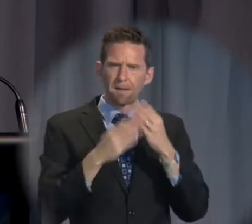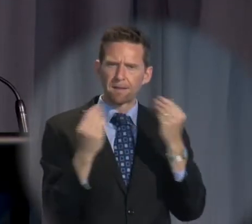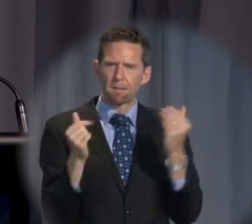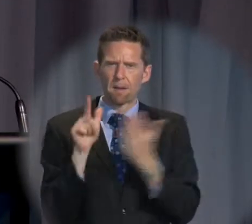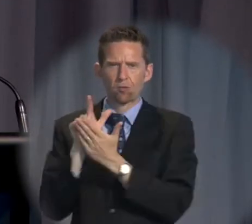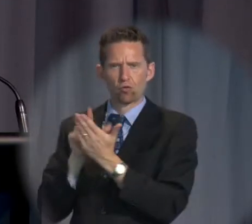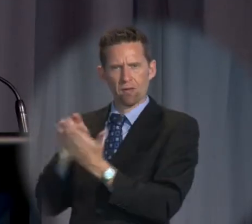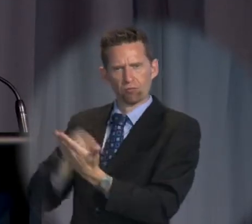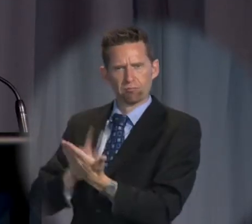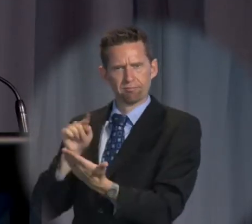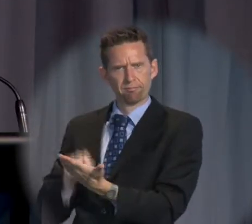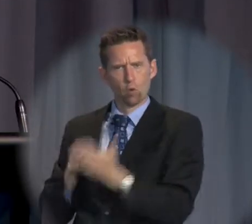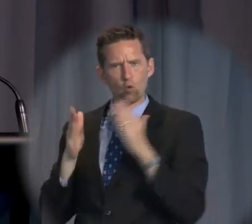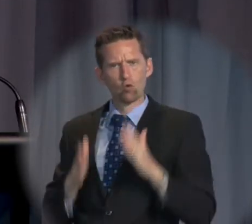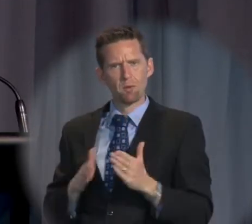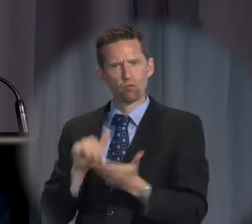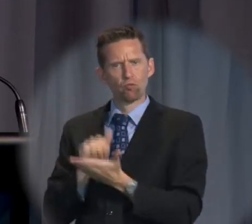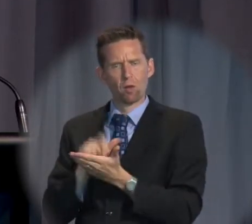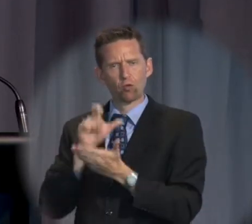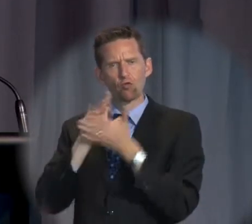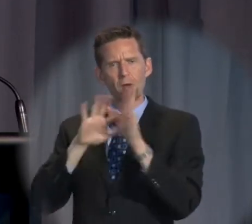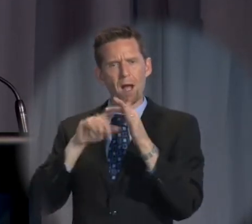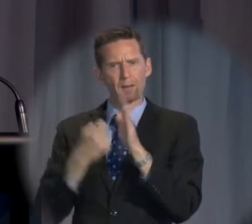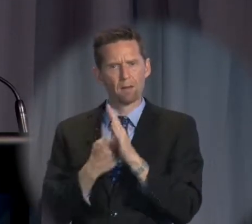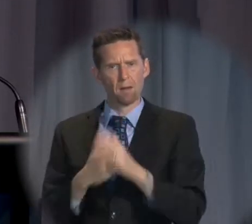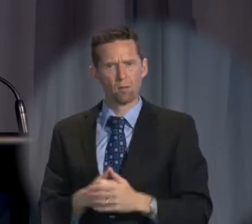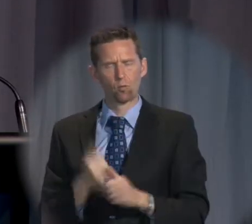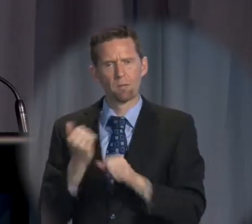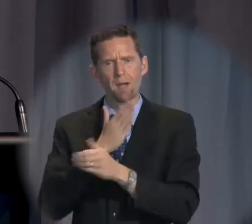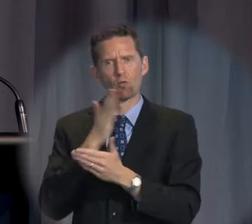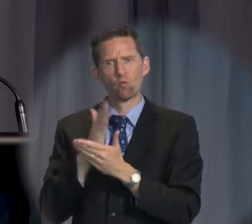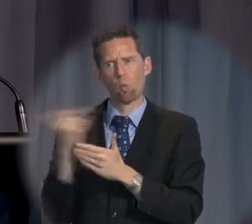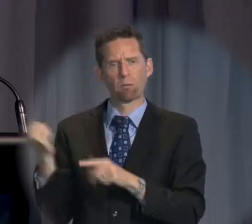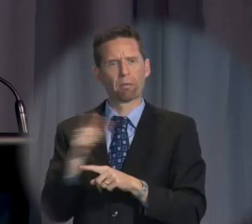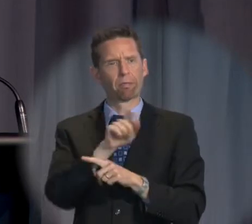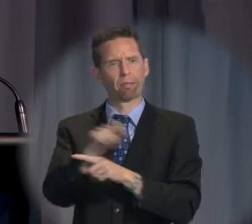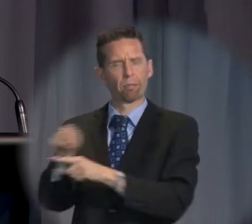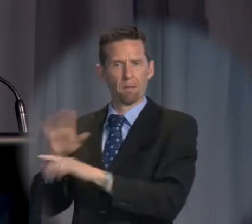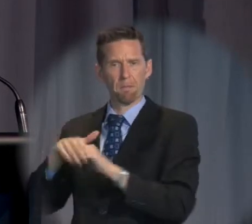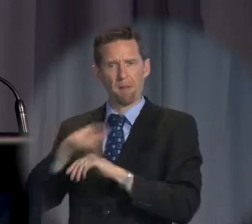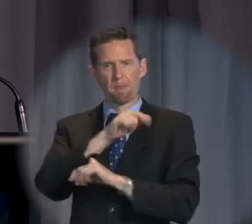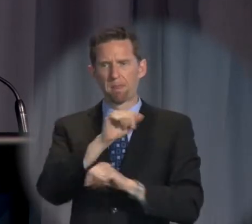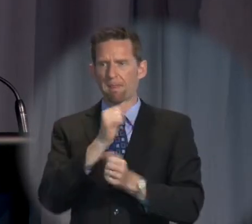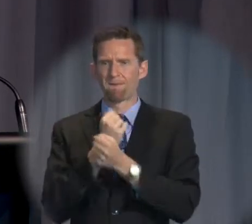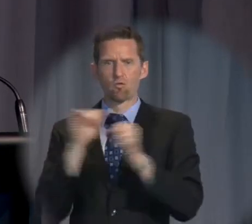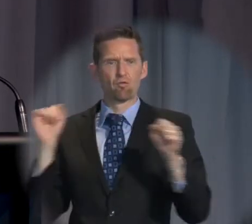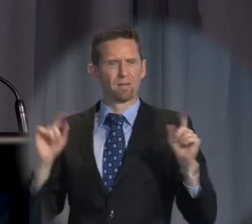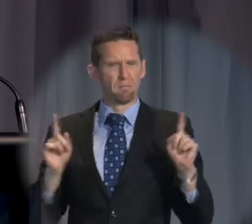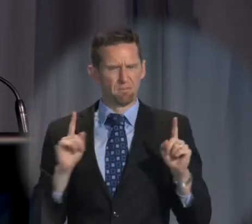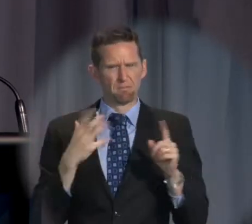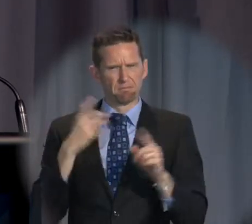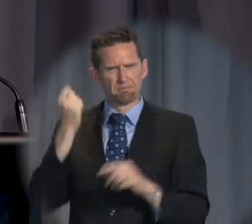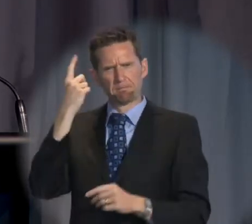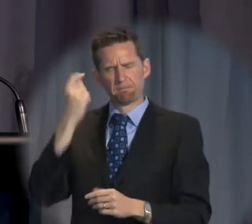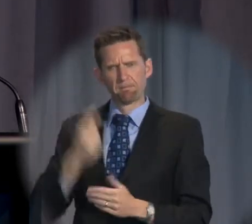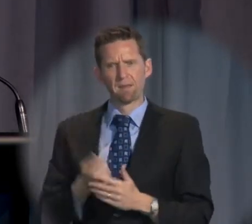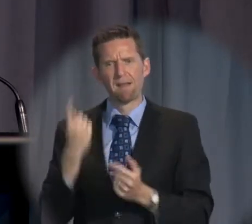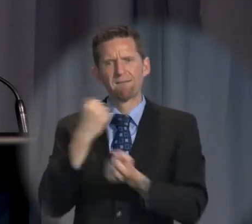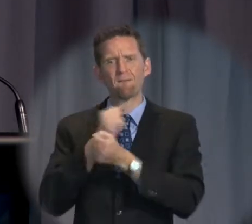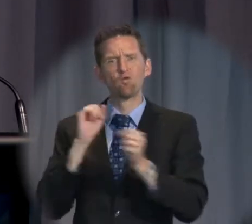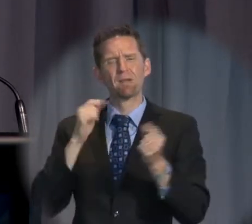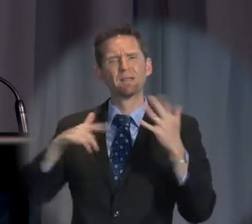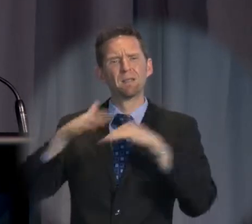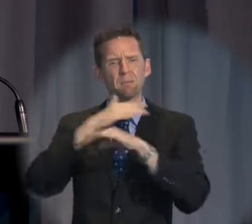form of human rights charter to ensure that neglected freedoms are better understood, and that where freedom is necessarily limited,